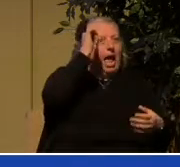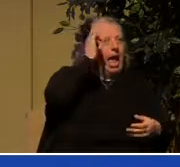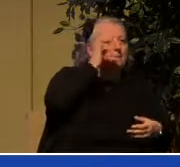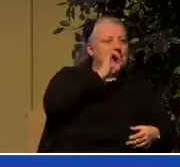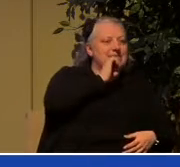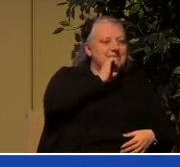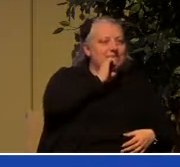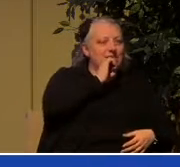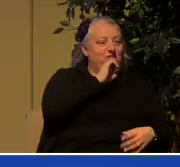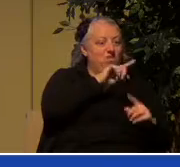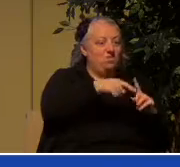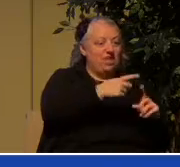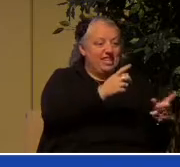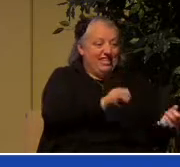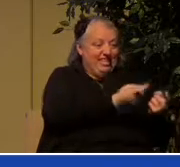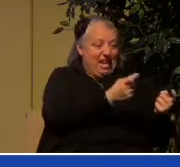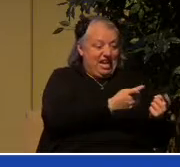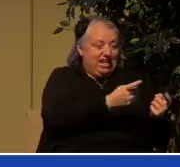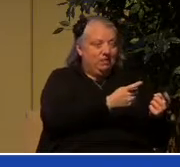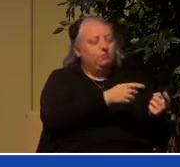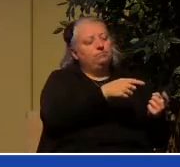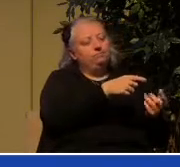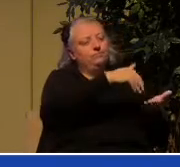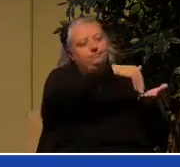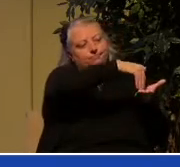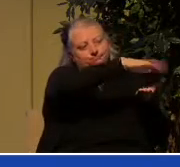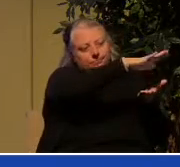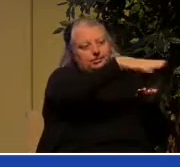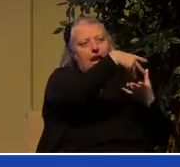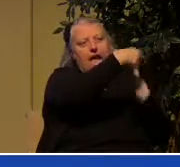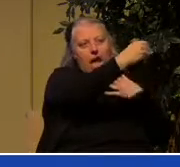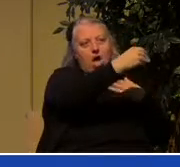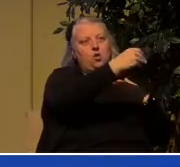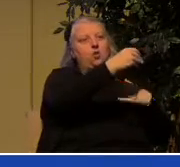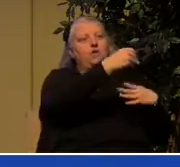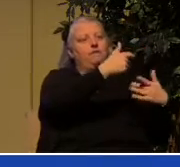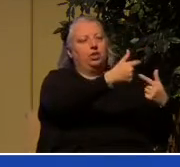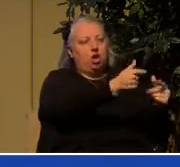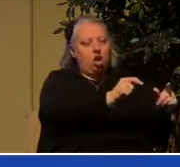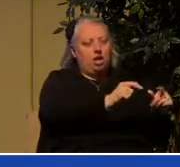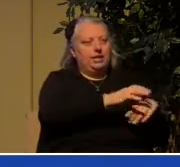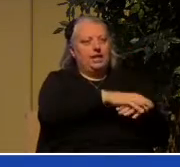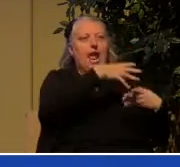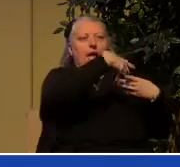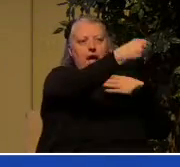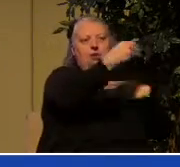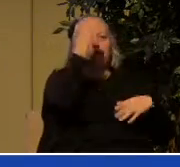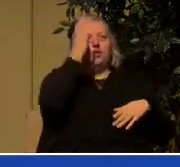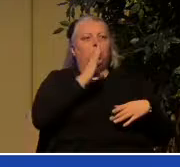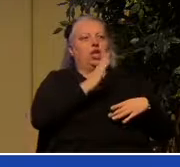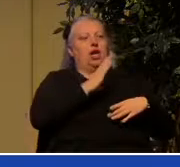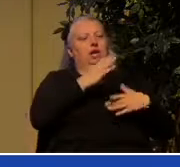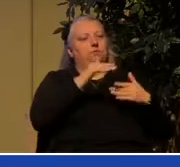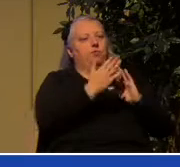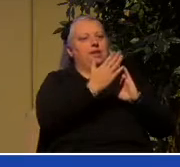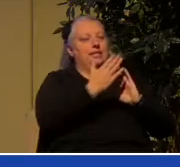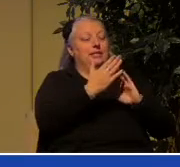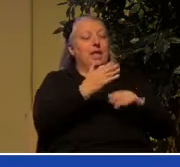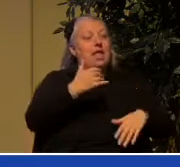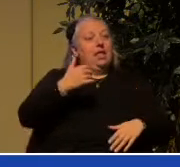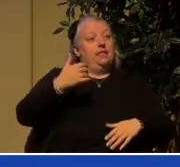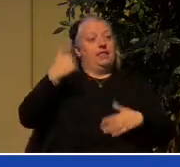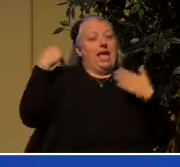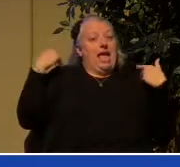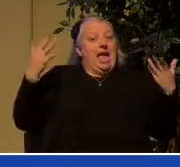sinned were cast out of the garden and away from the presence of God and the angel stood there with his sword so that they couldn't come back.